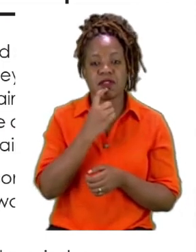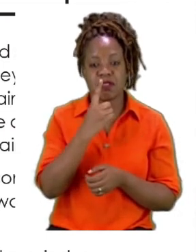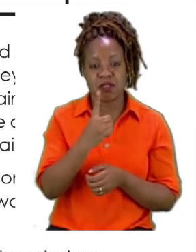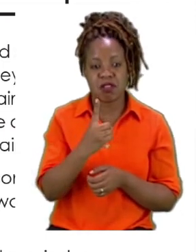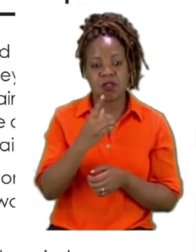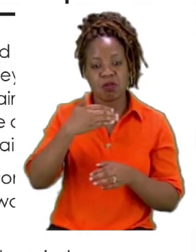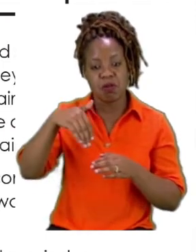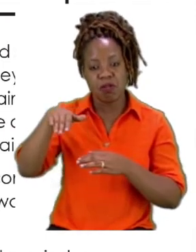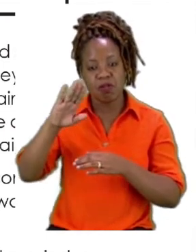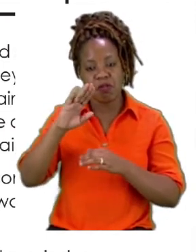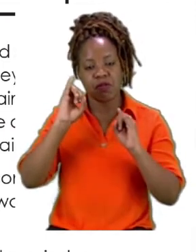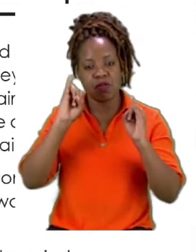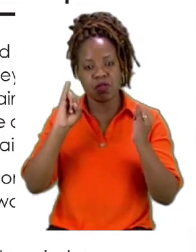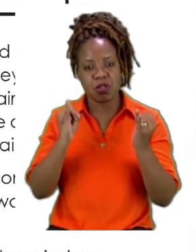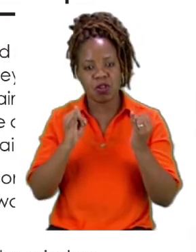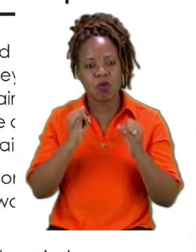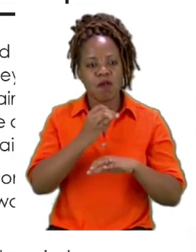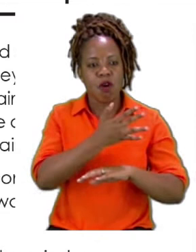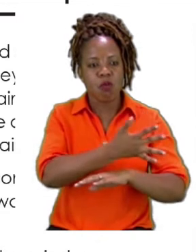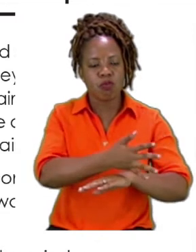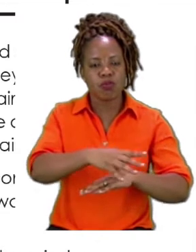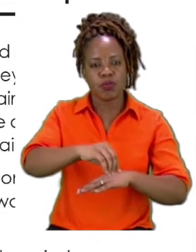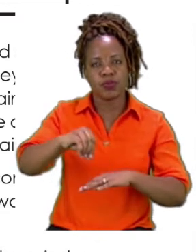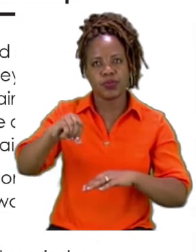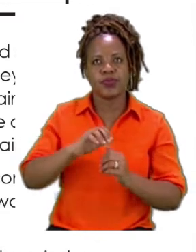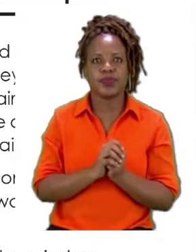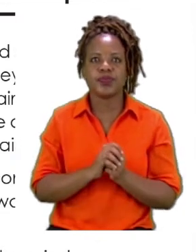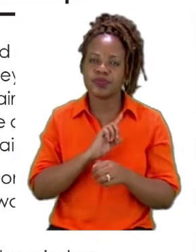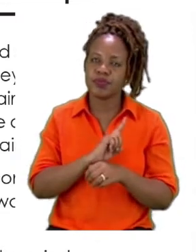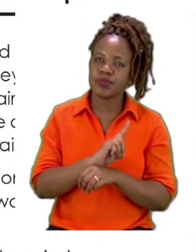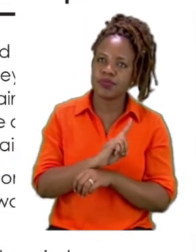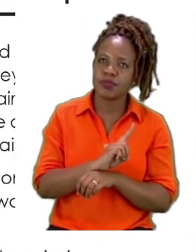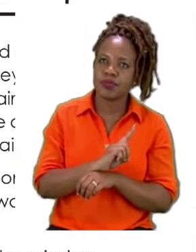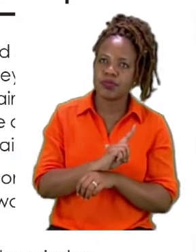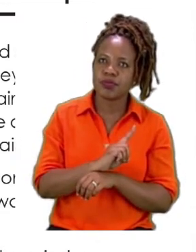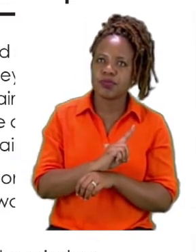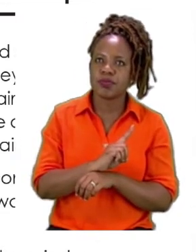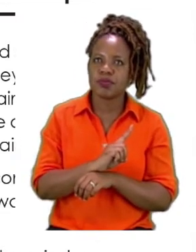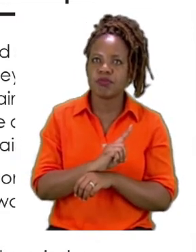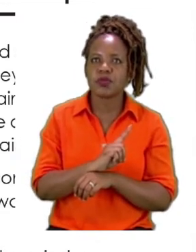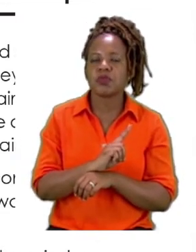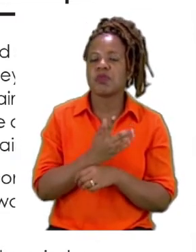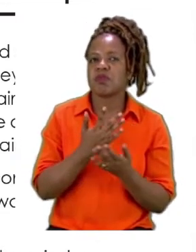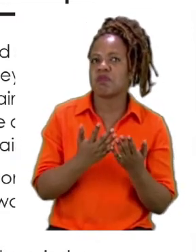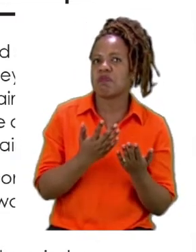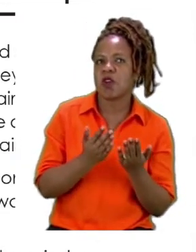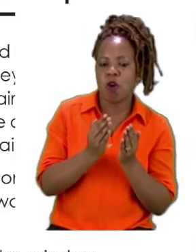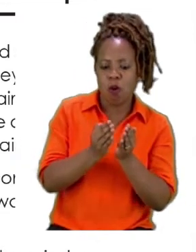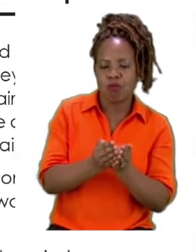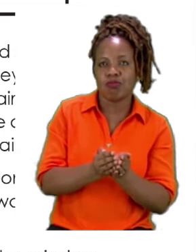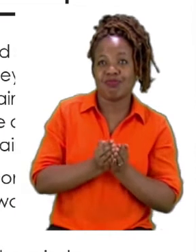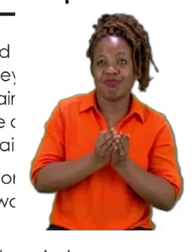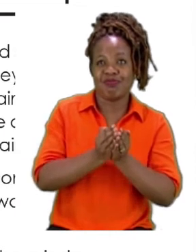The first thing they wanted to sail by boat. After